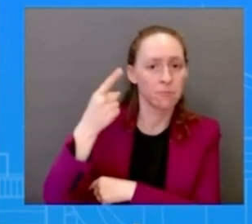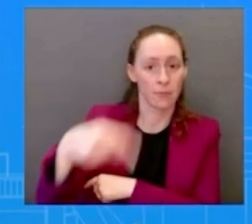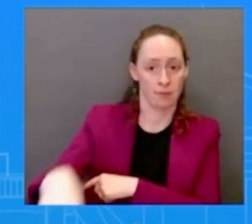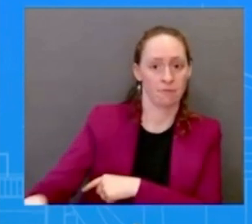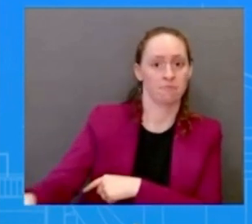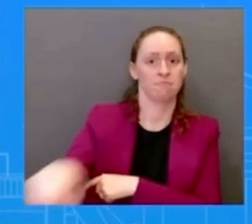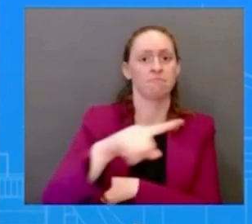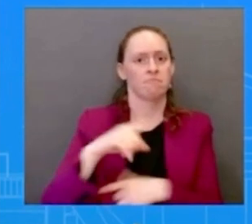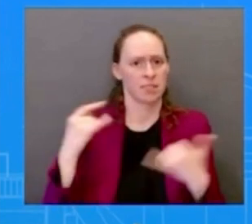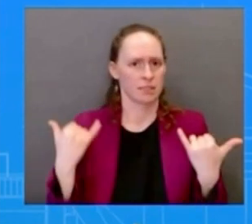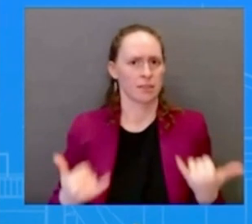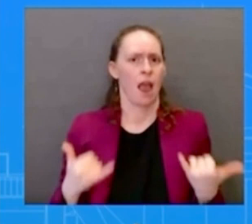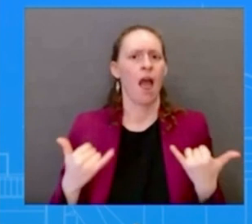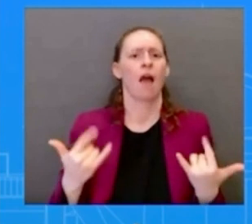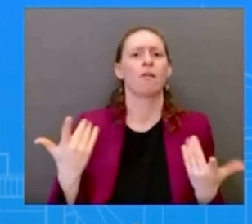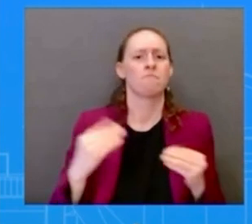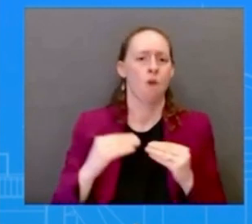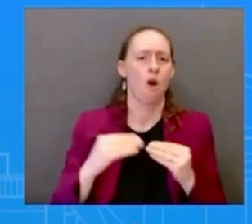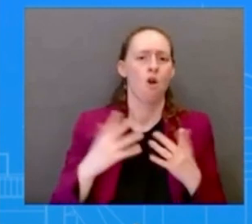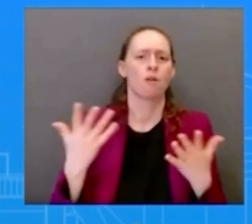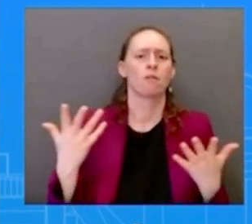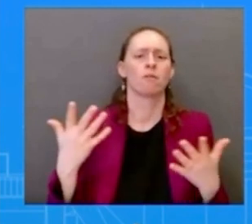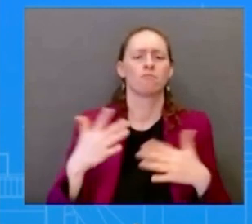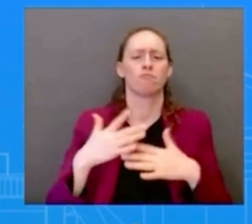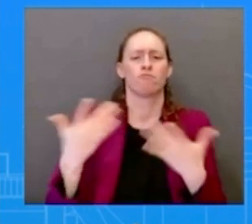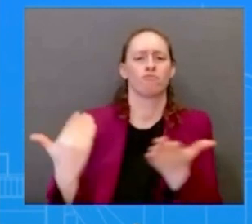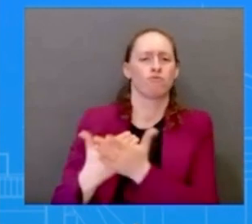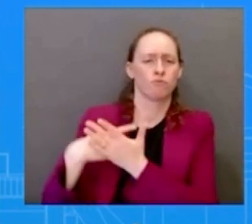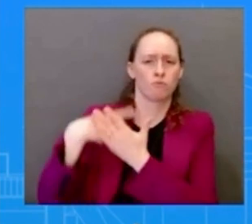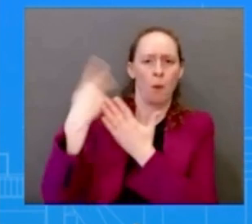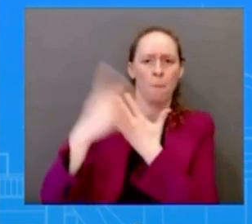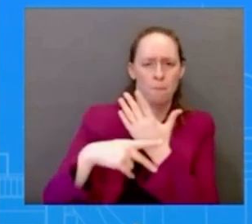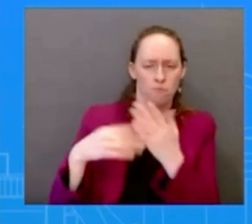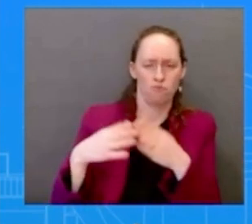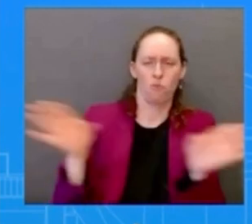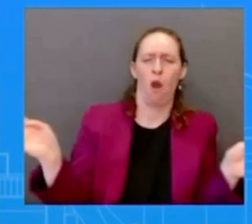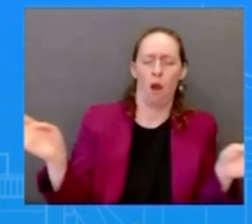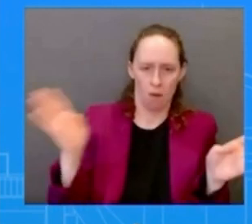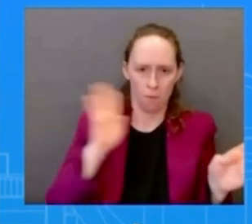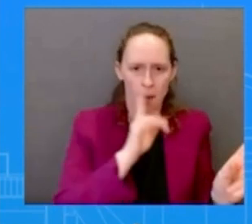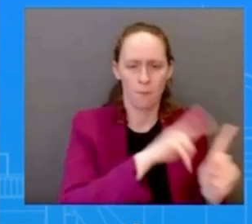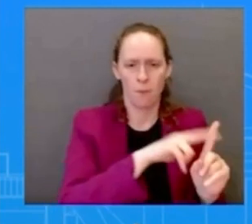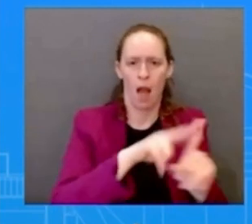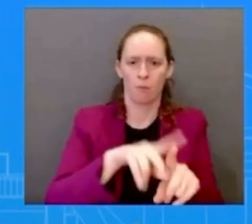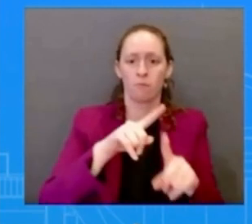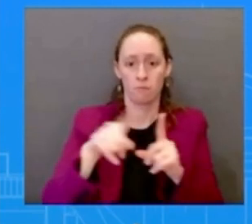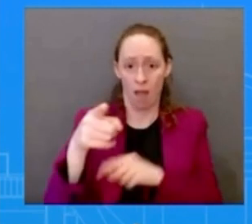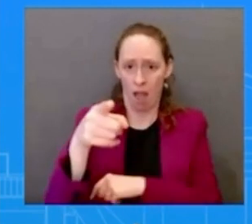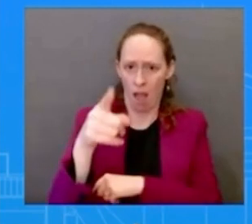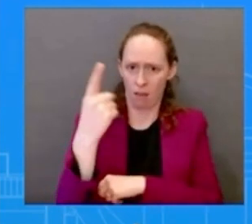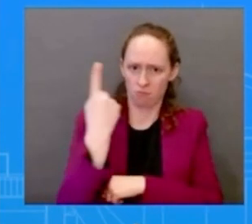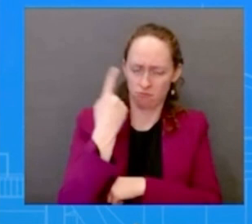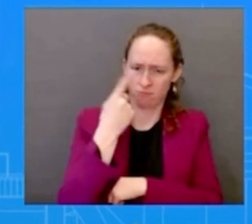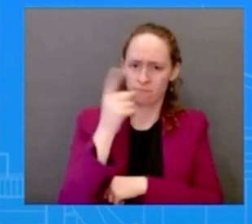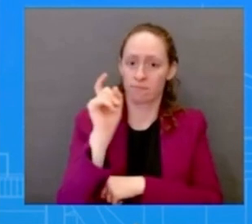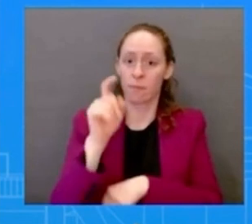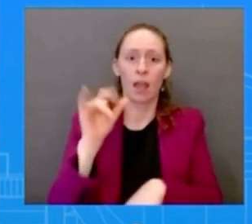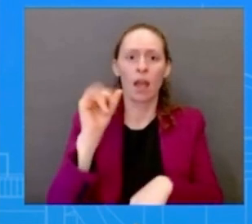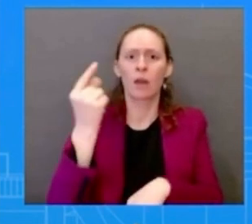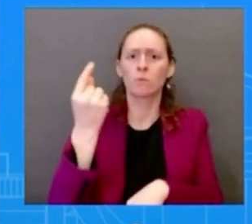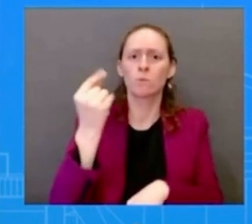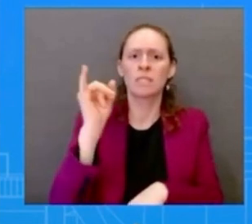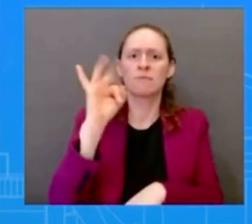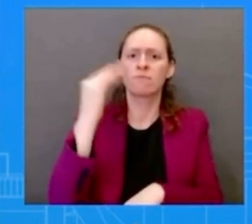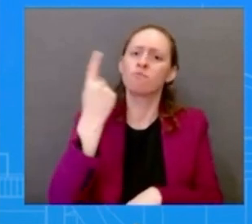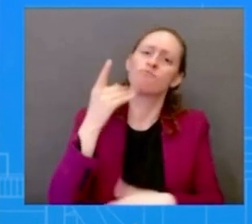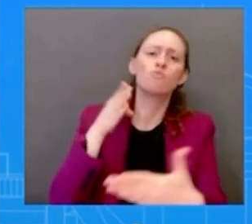being challenged in court in texas can you talk about the implications of that case i know that that type of parole has been a